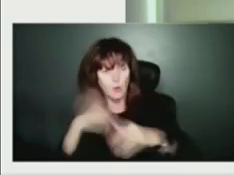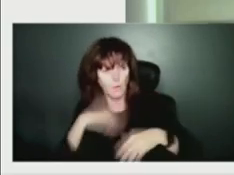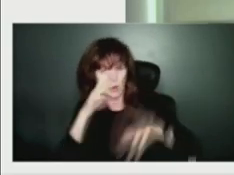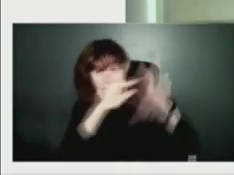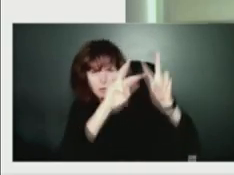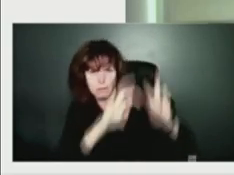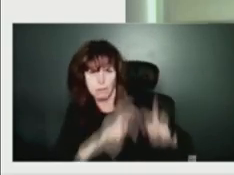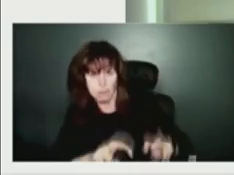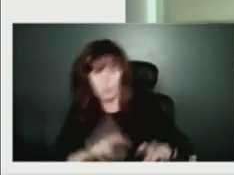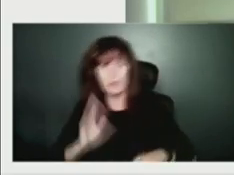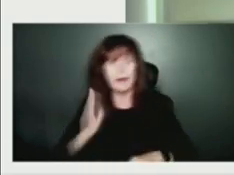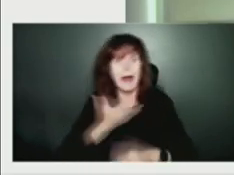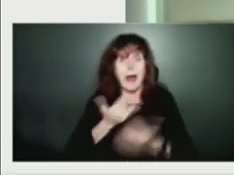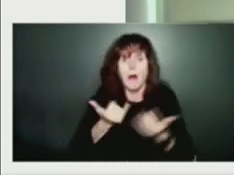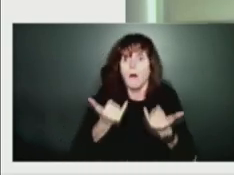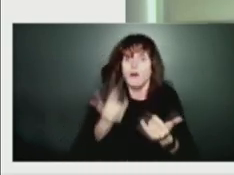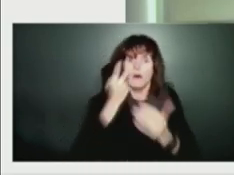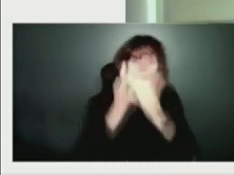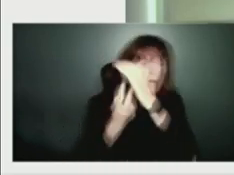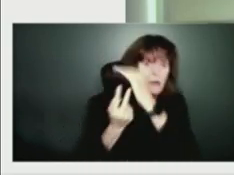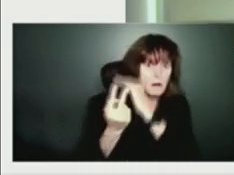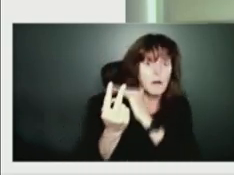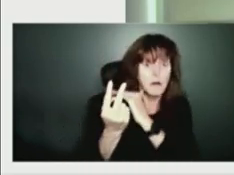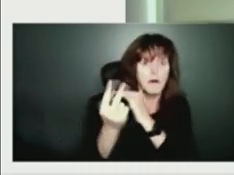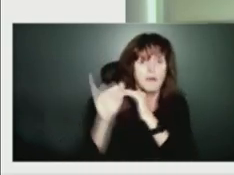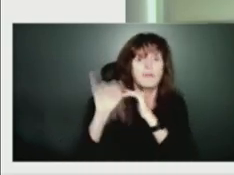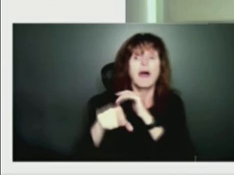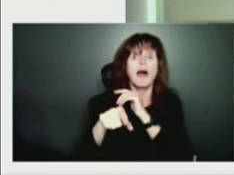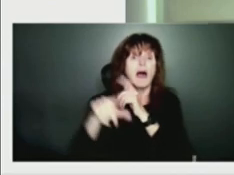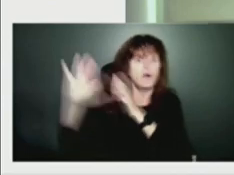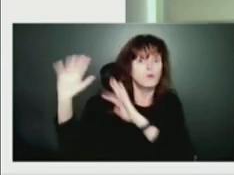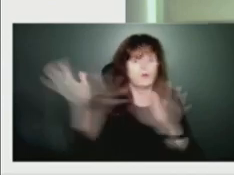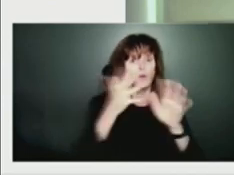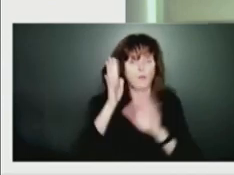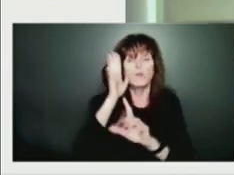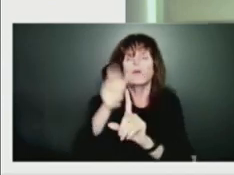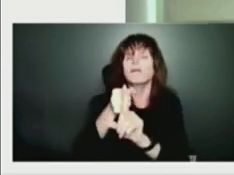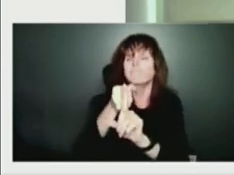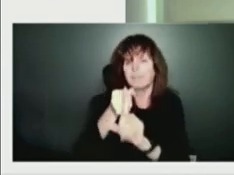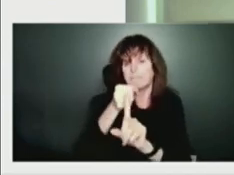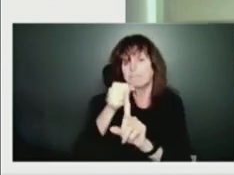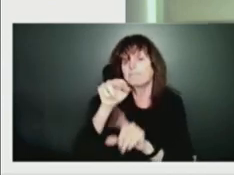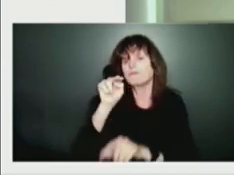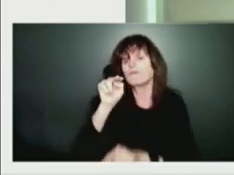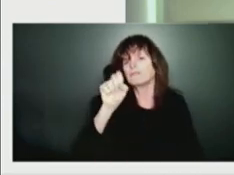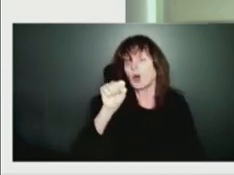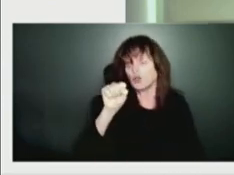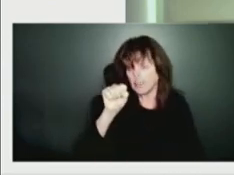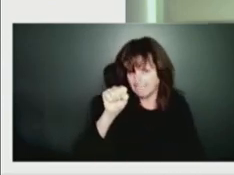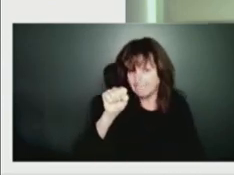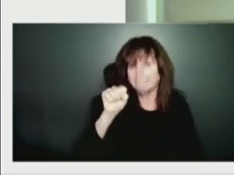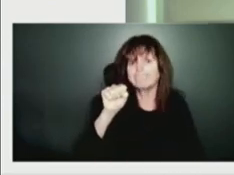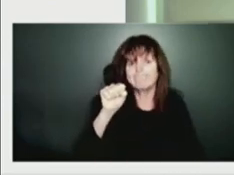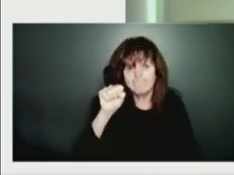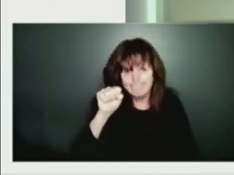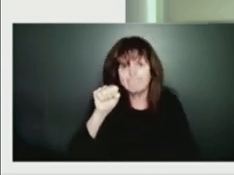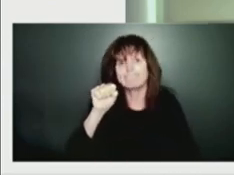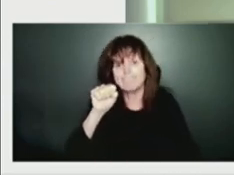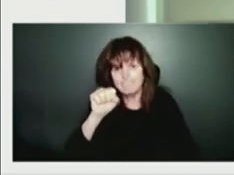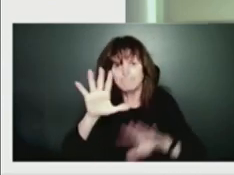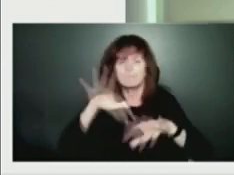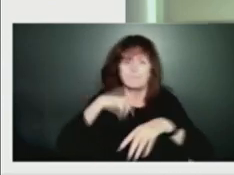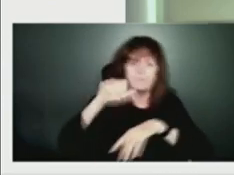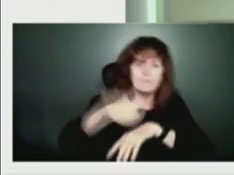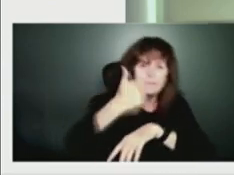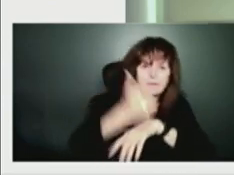and the storm is going to make impact with Nova Scotia, we'll be activating the Parenter Coordination Center at 8 a.m. on Friday, September